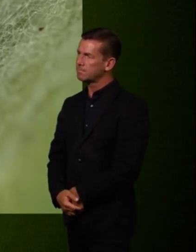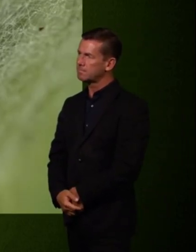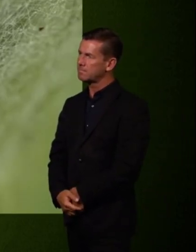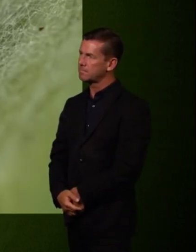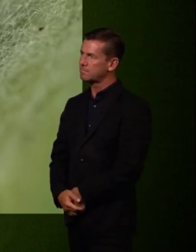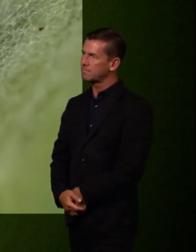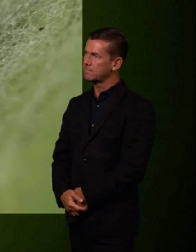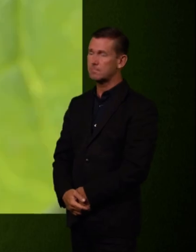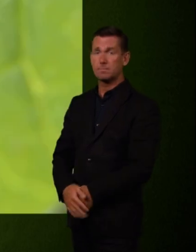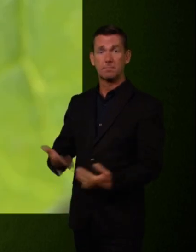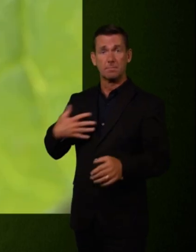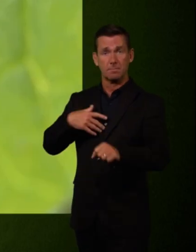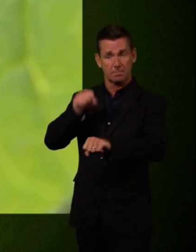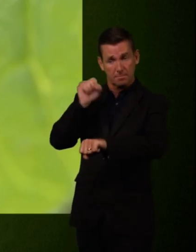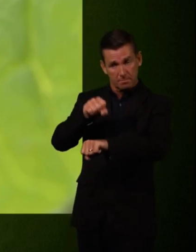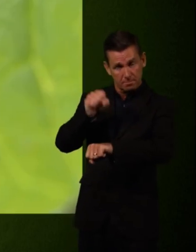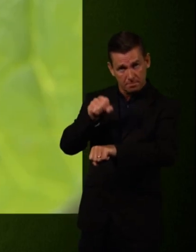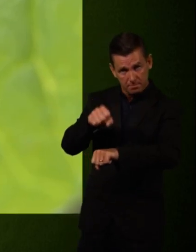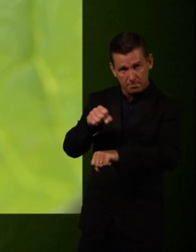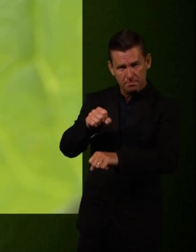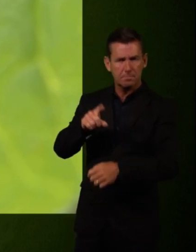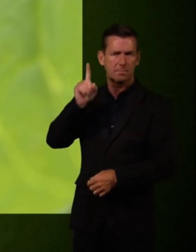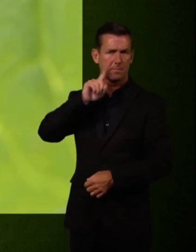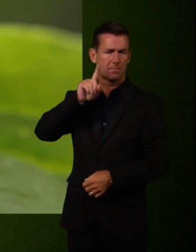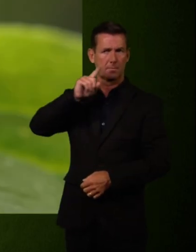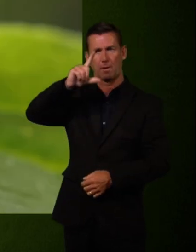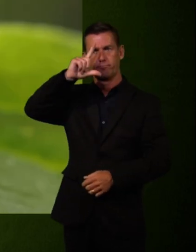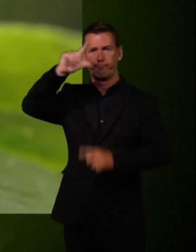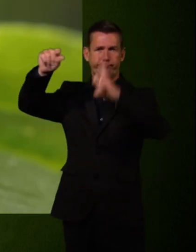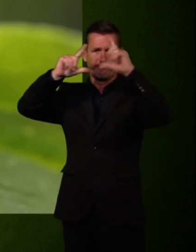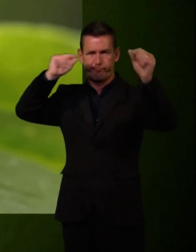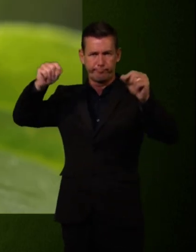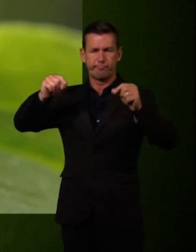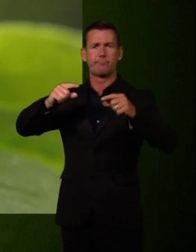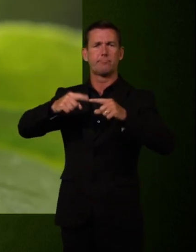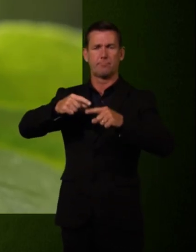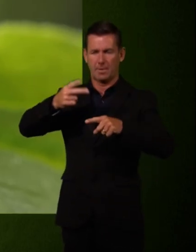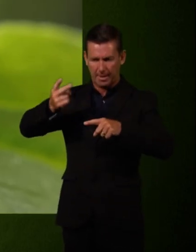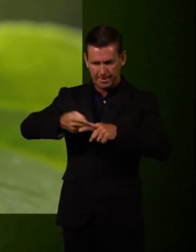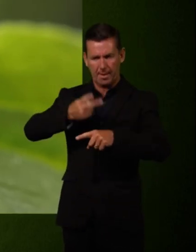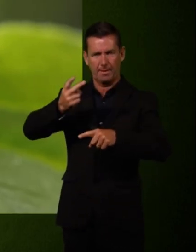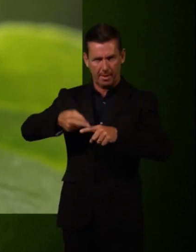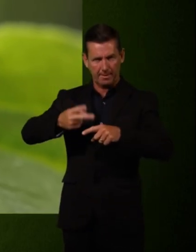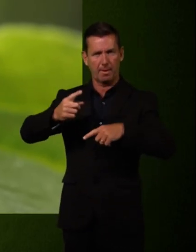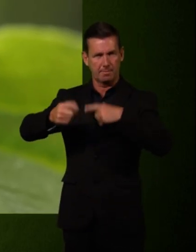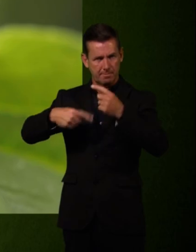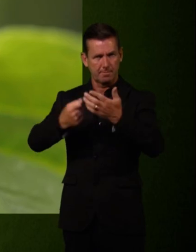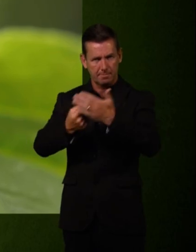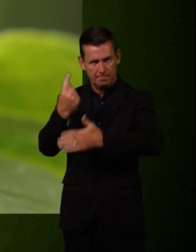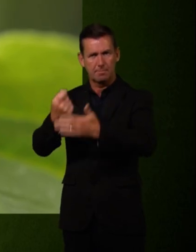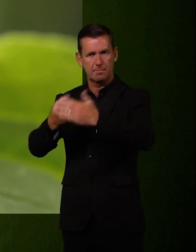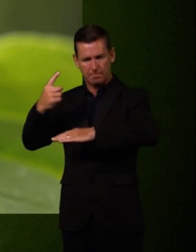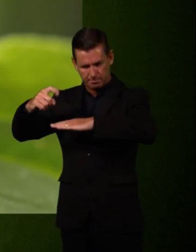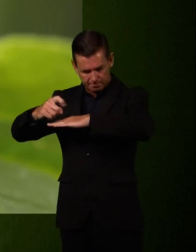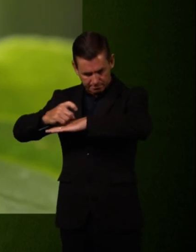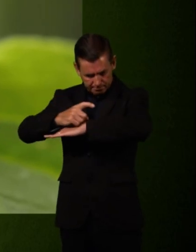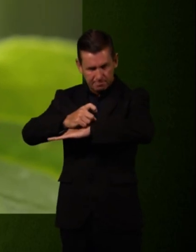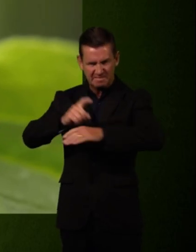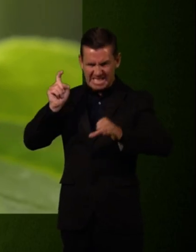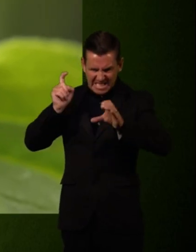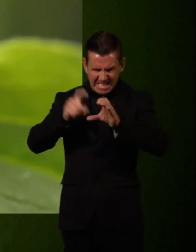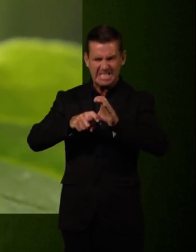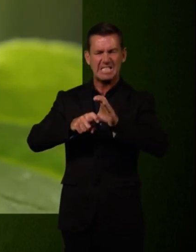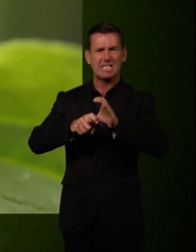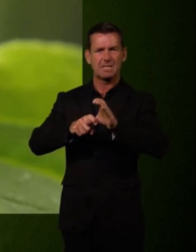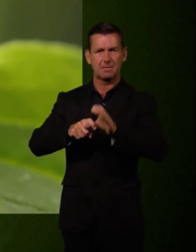Once they've mated, the females will head off to repeat this cycle all over again. These